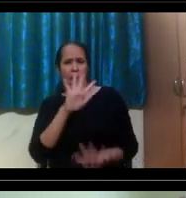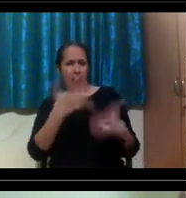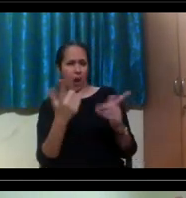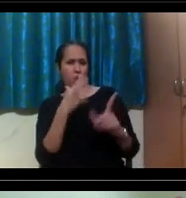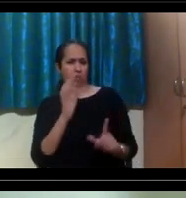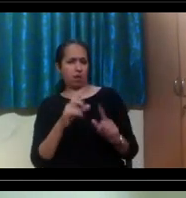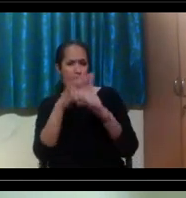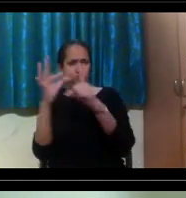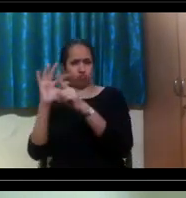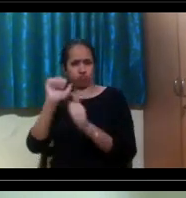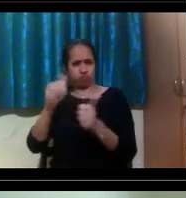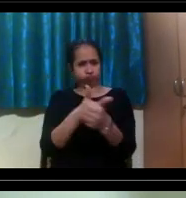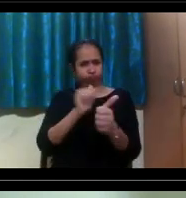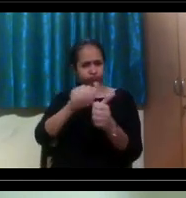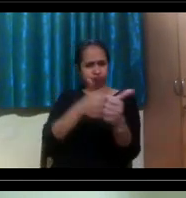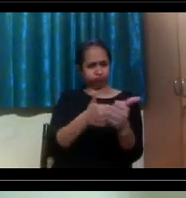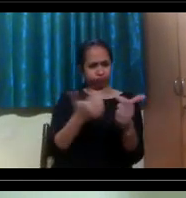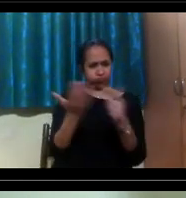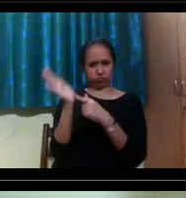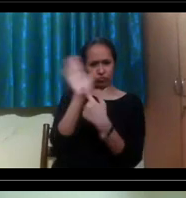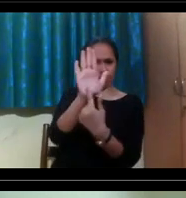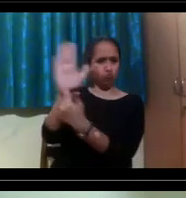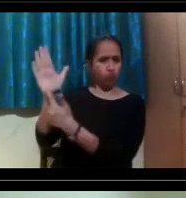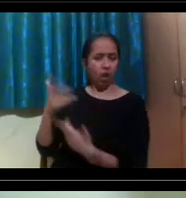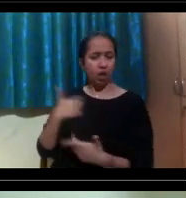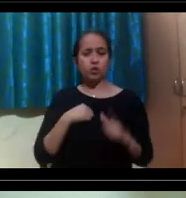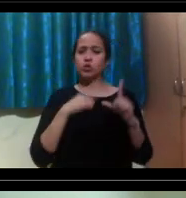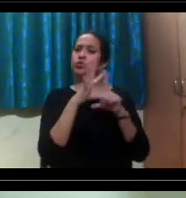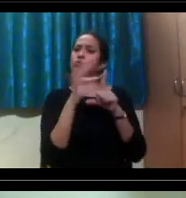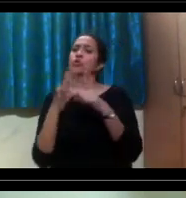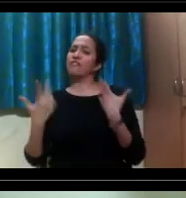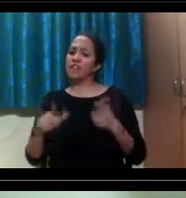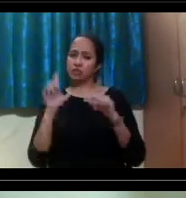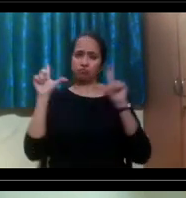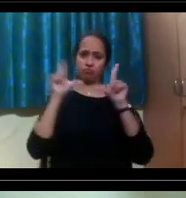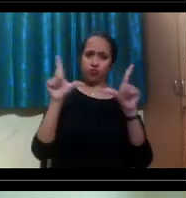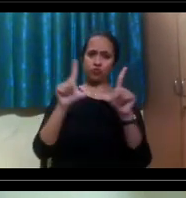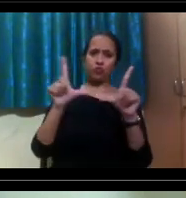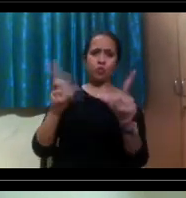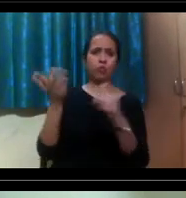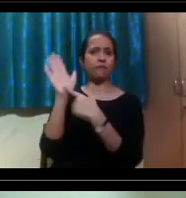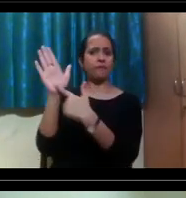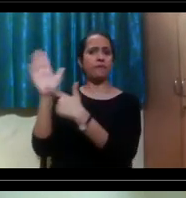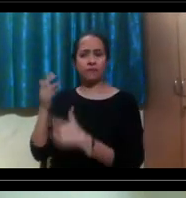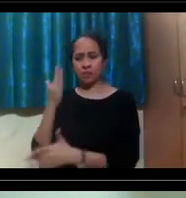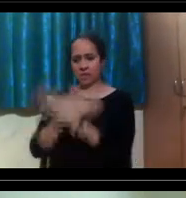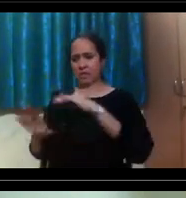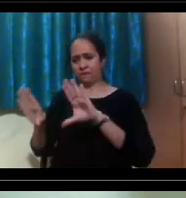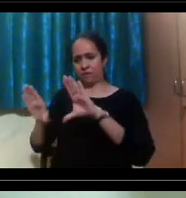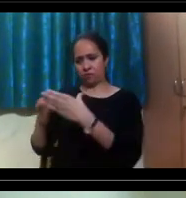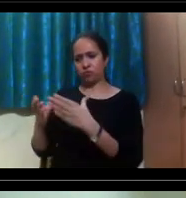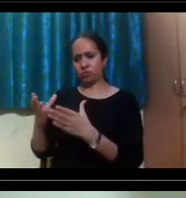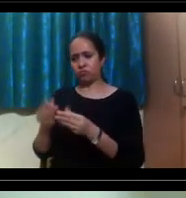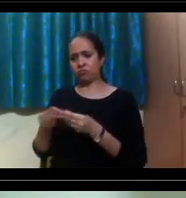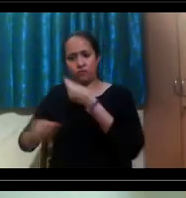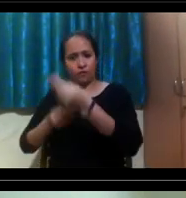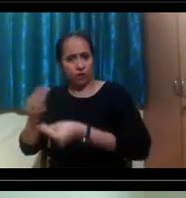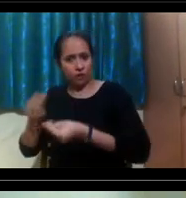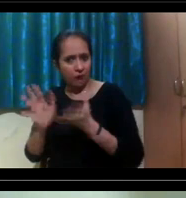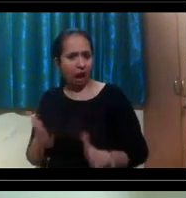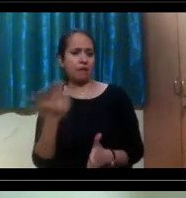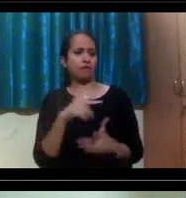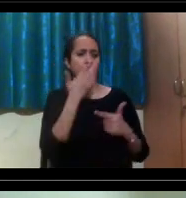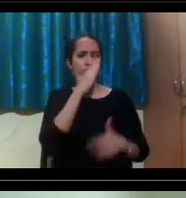They may say, here's our strategic plan. Here's the things we're doing in the community. Look at the programs that we're doing with our international students and our students with disabilities.